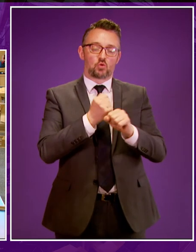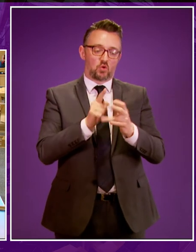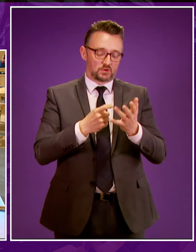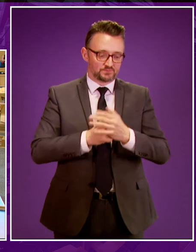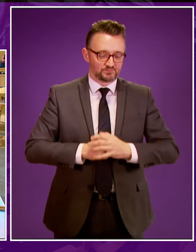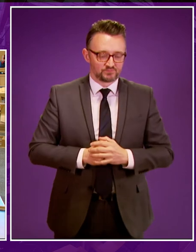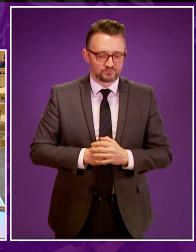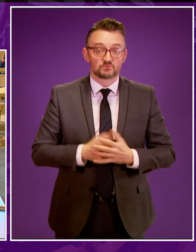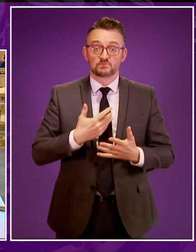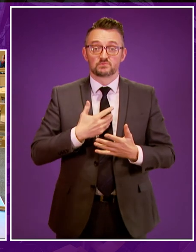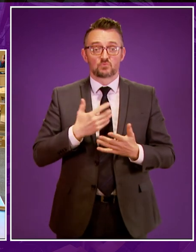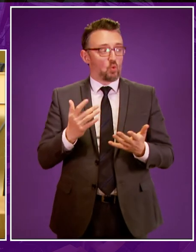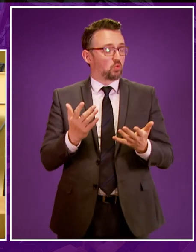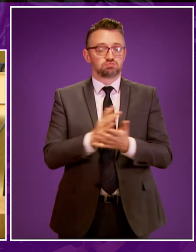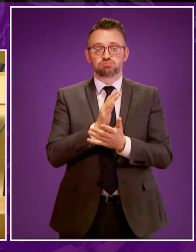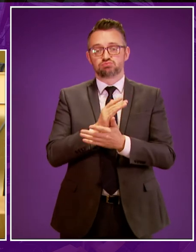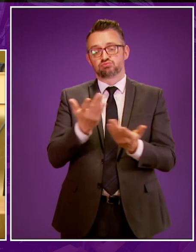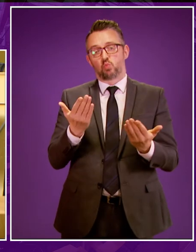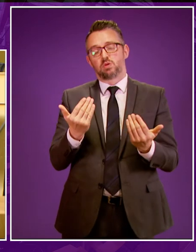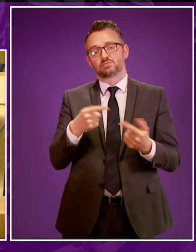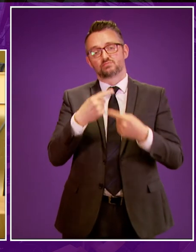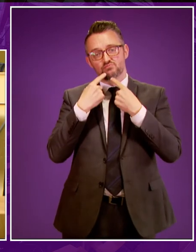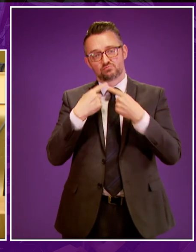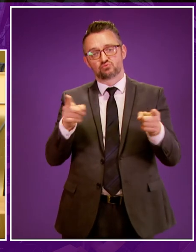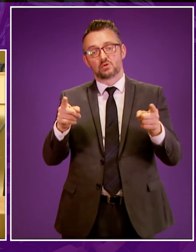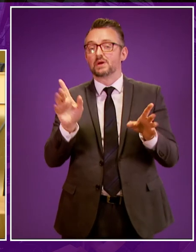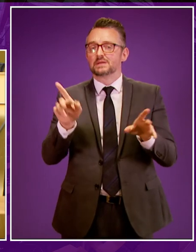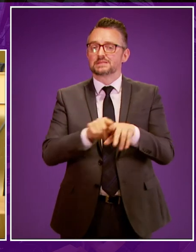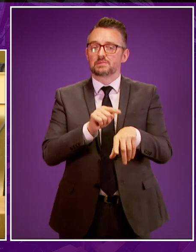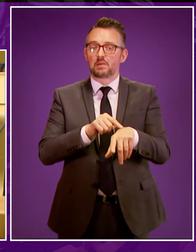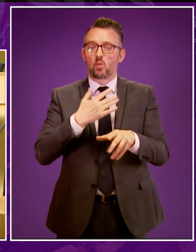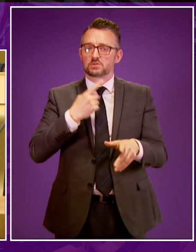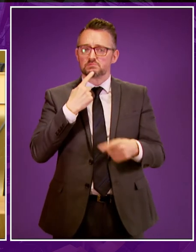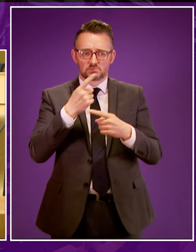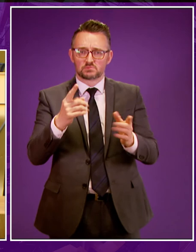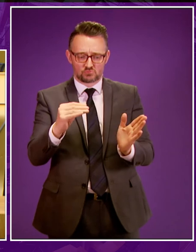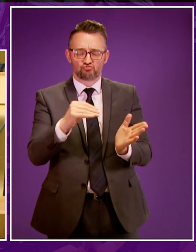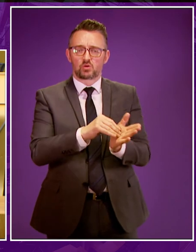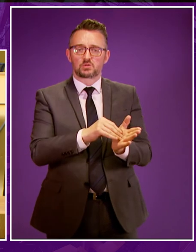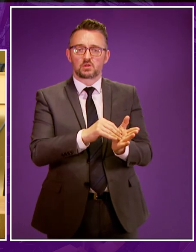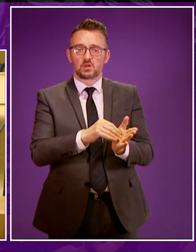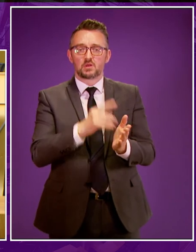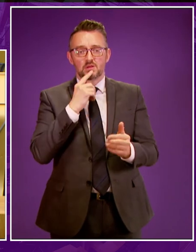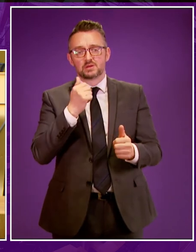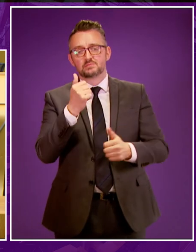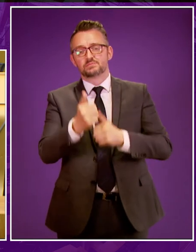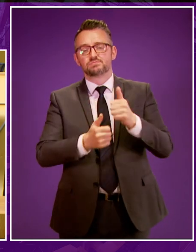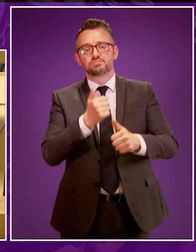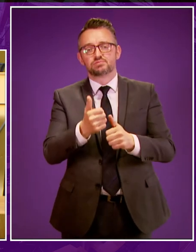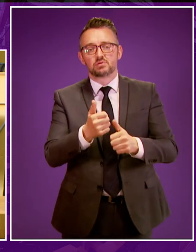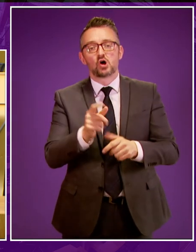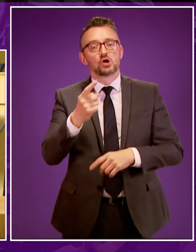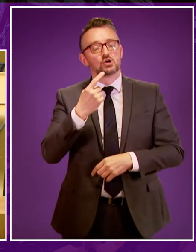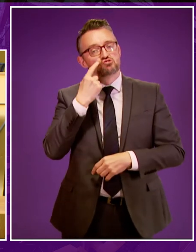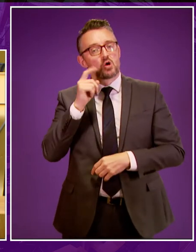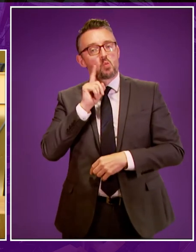welcome this announcement today but I would also like to take this opportunity to put on record the praise of Holly Kinsella a